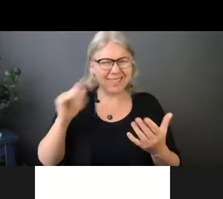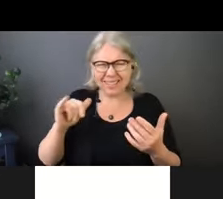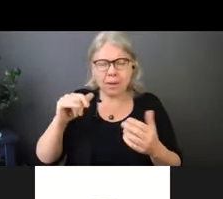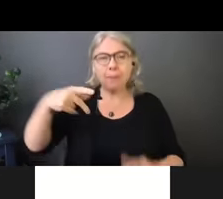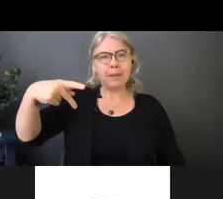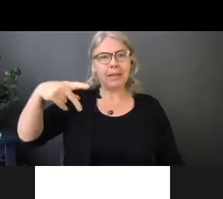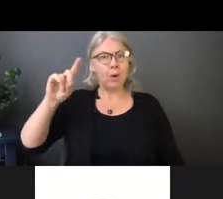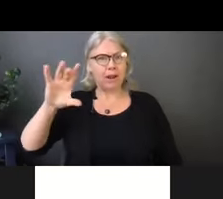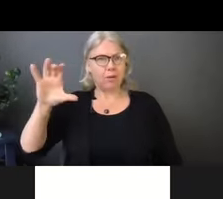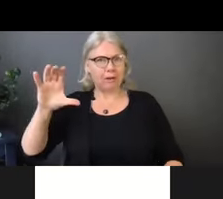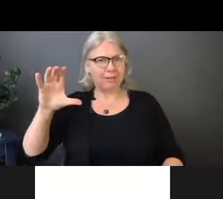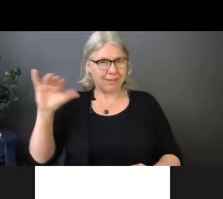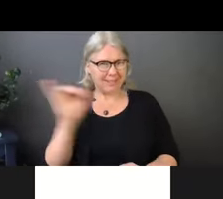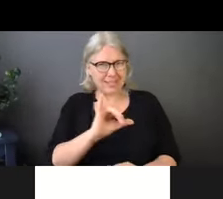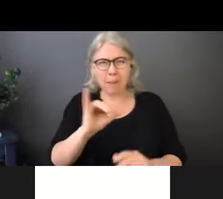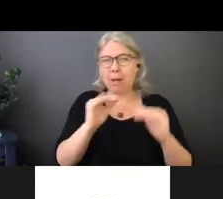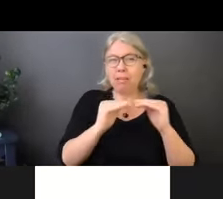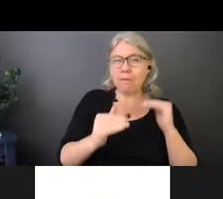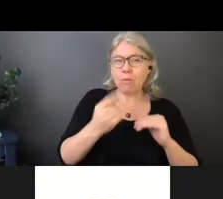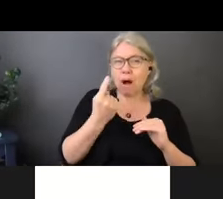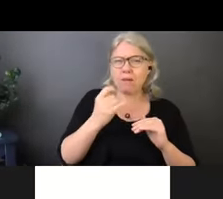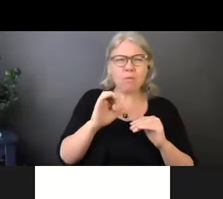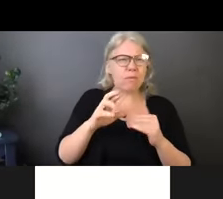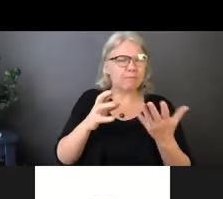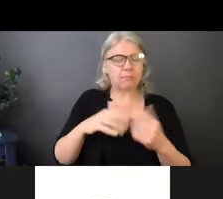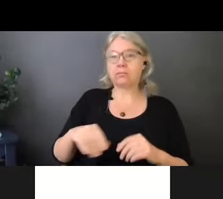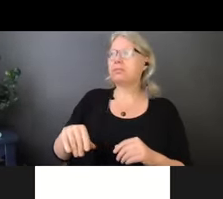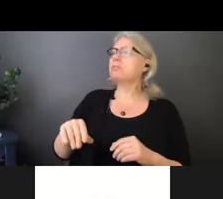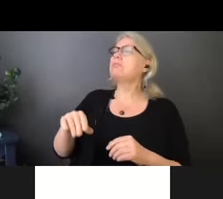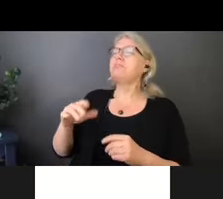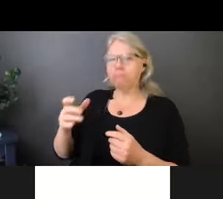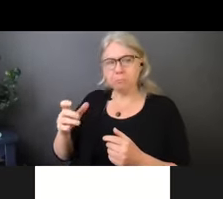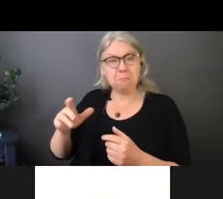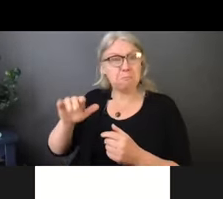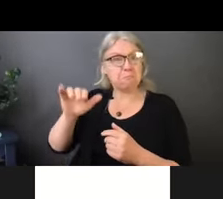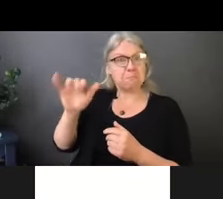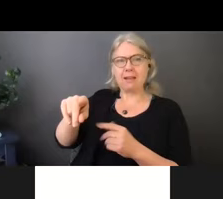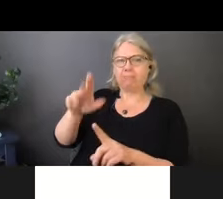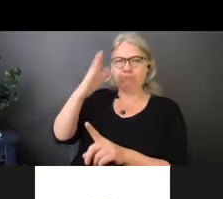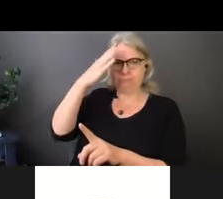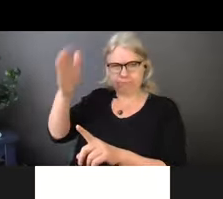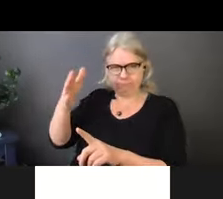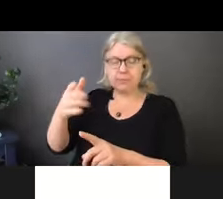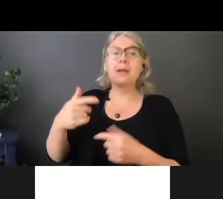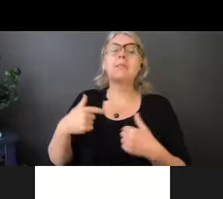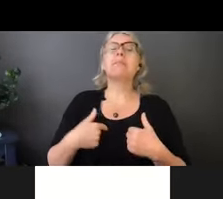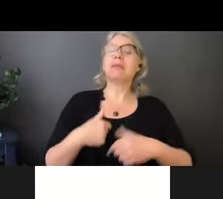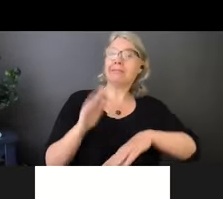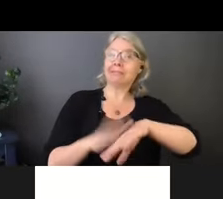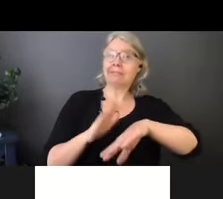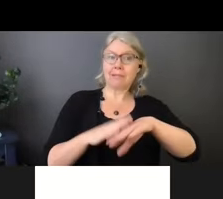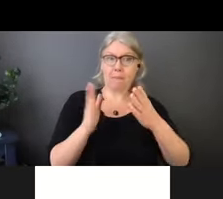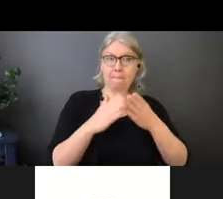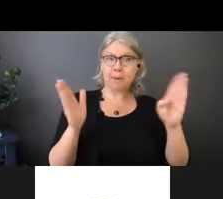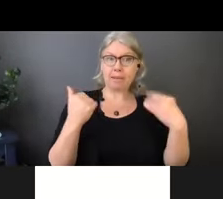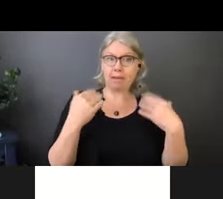type mask or if you know. Yeah, I don't know. So what I, again, what I would say is public health is saying, if you're providing